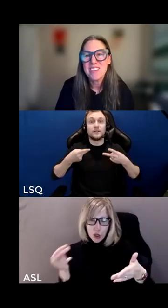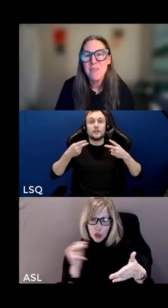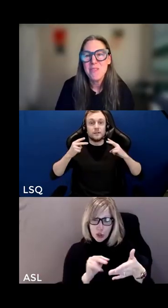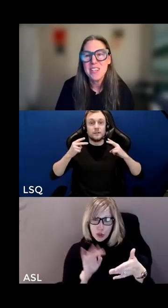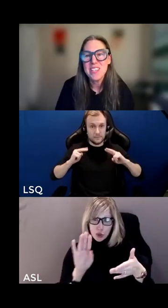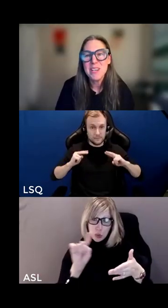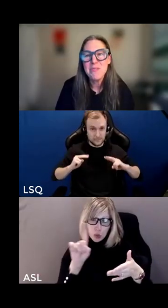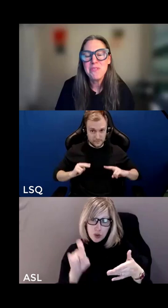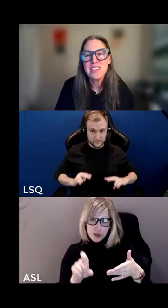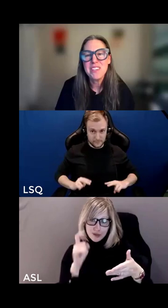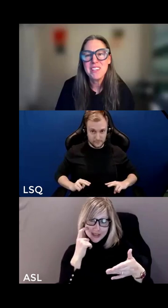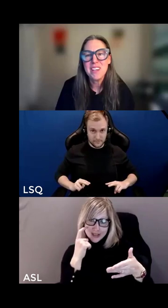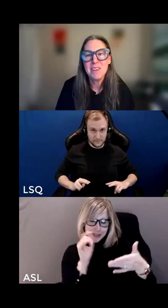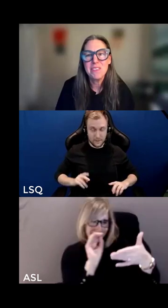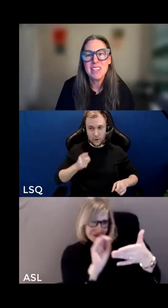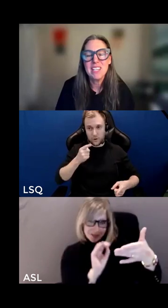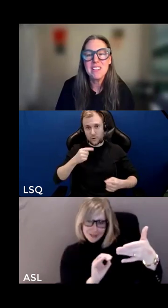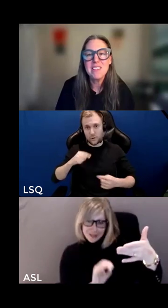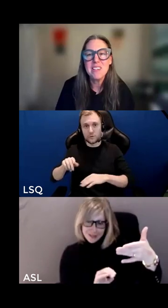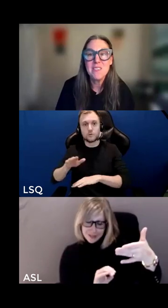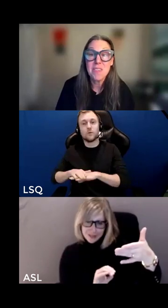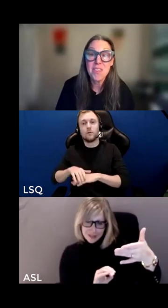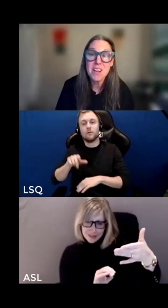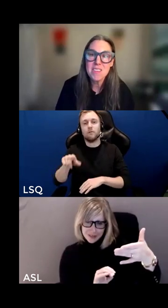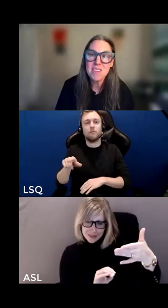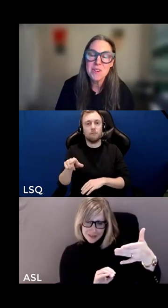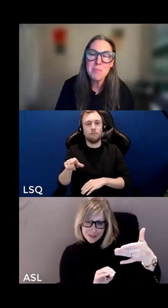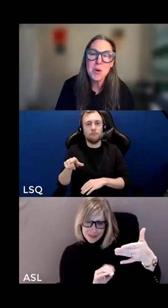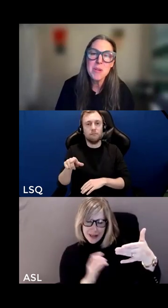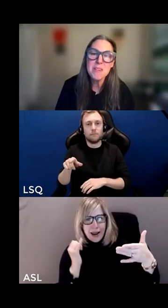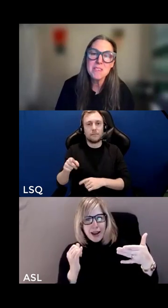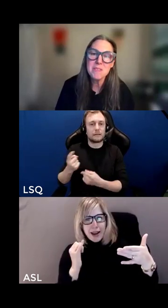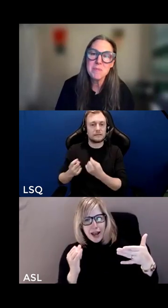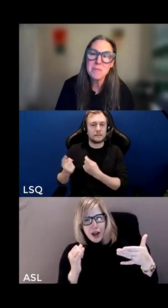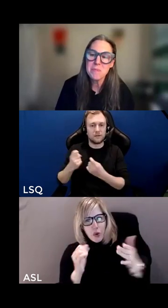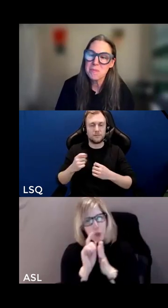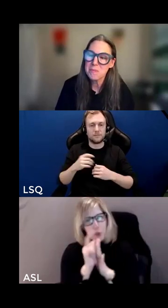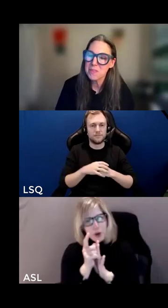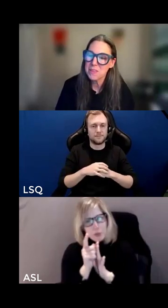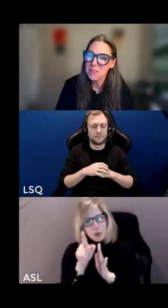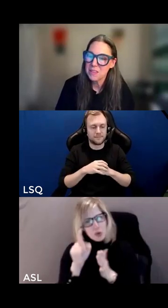give yourself the gift of collecting your thoughts for a moment